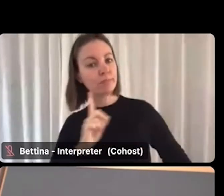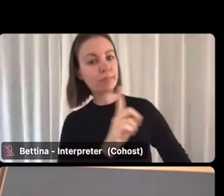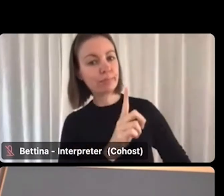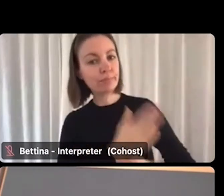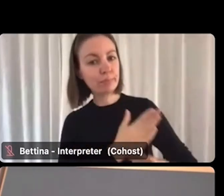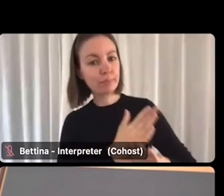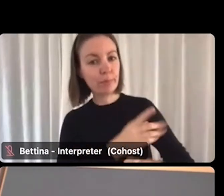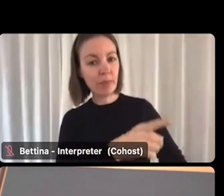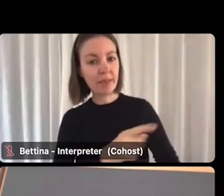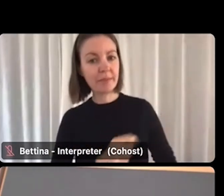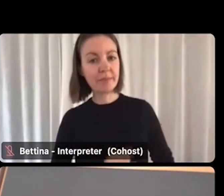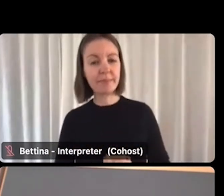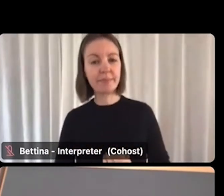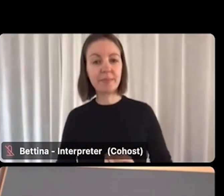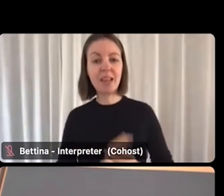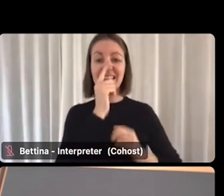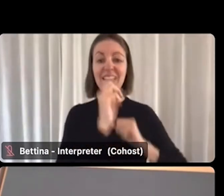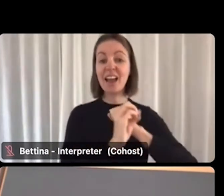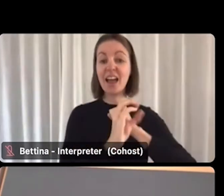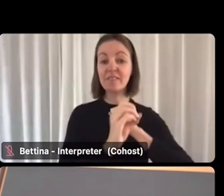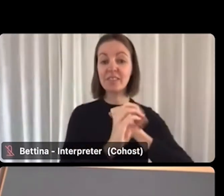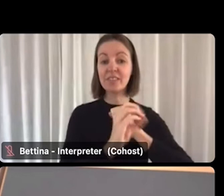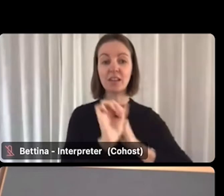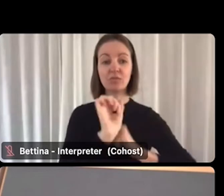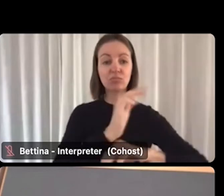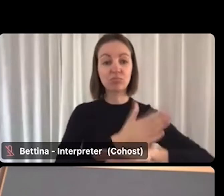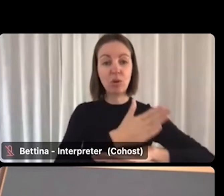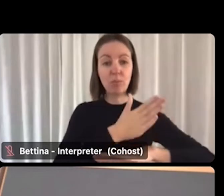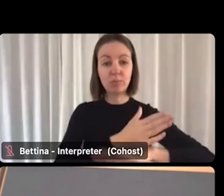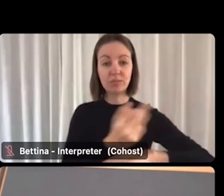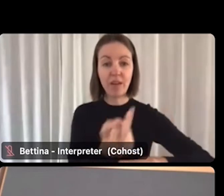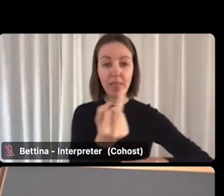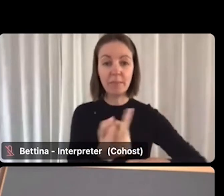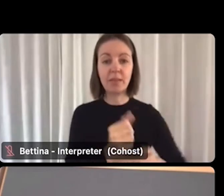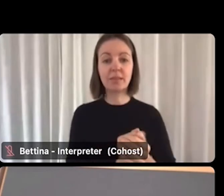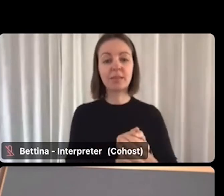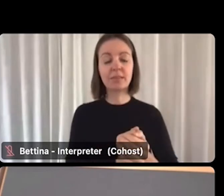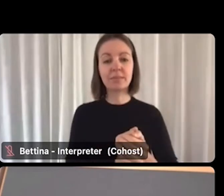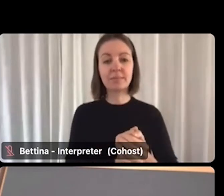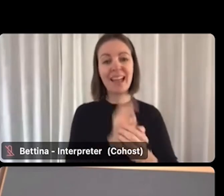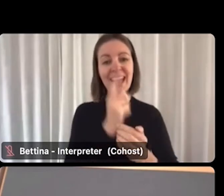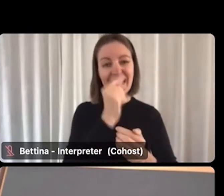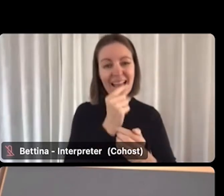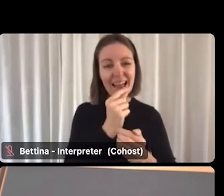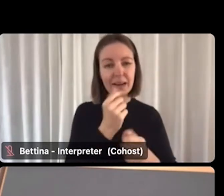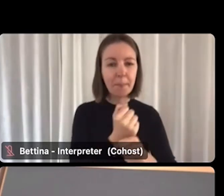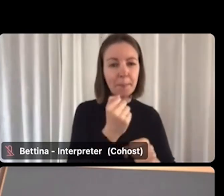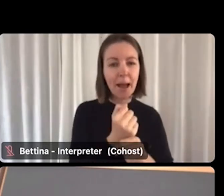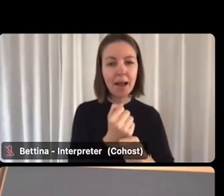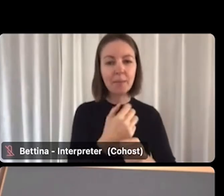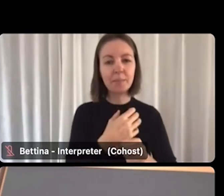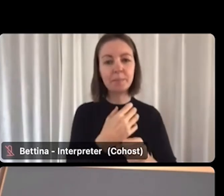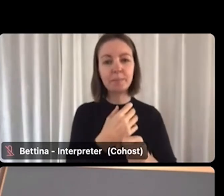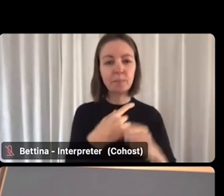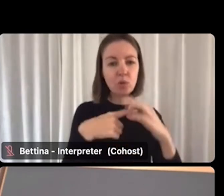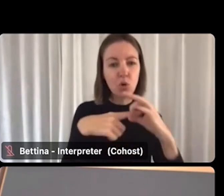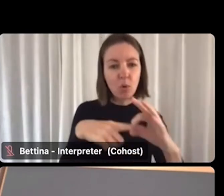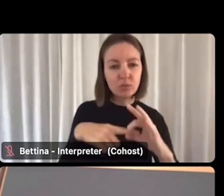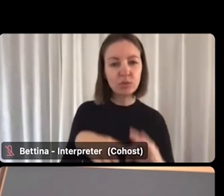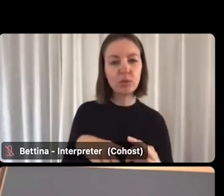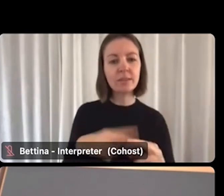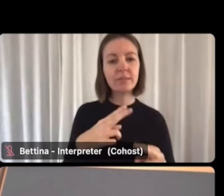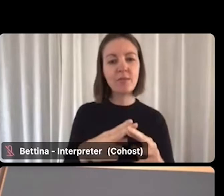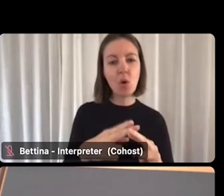recruitment platform to advertise all of her jobs and she can personalise screening questions. So there's an opportunity there to